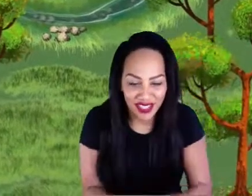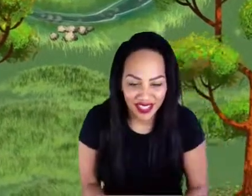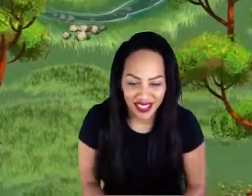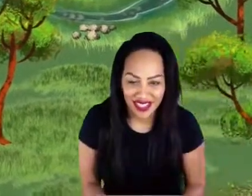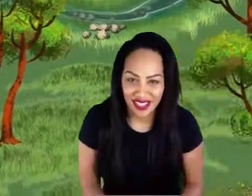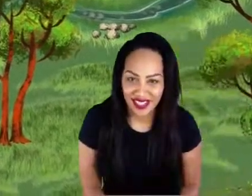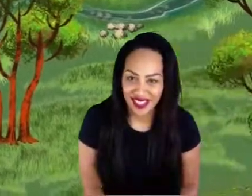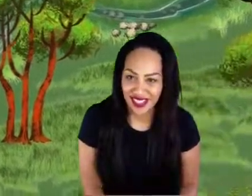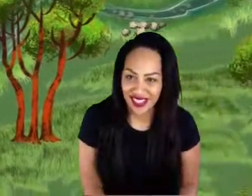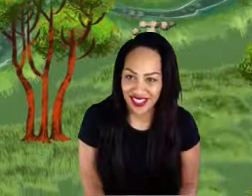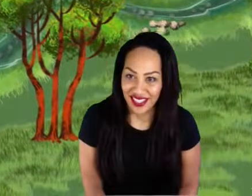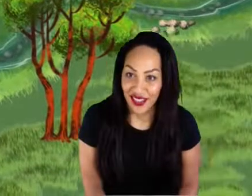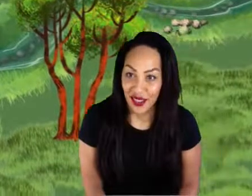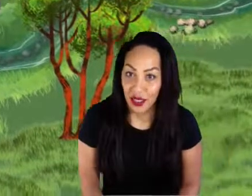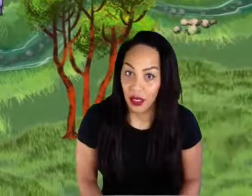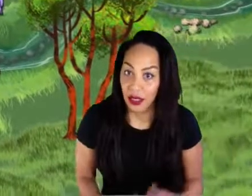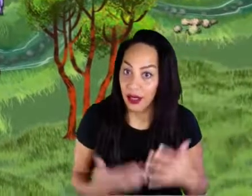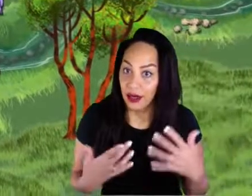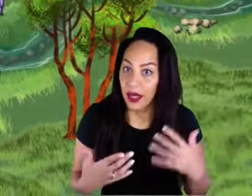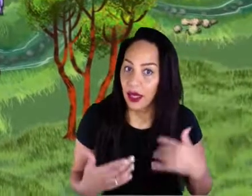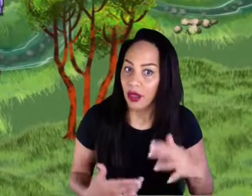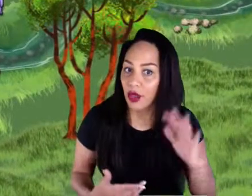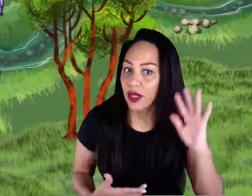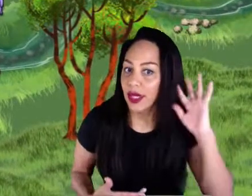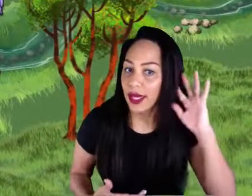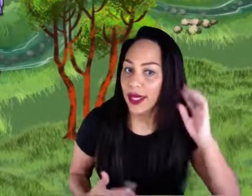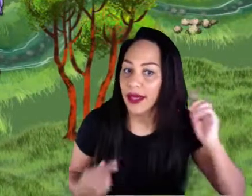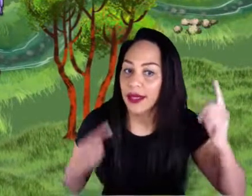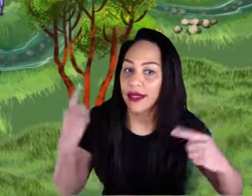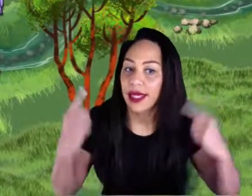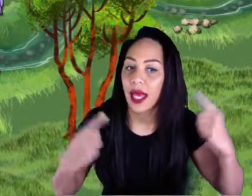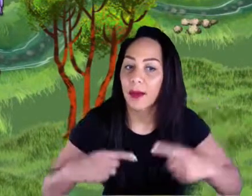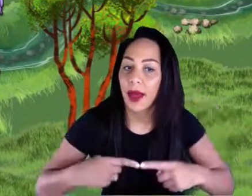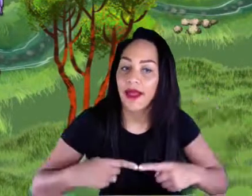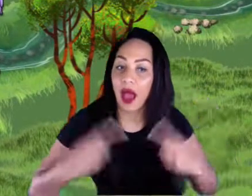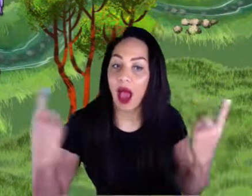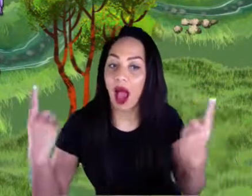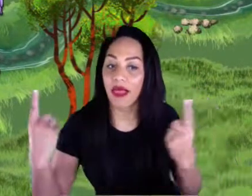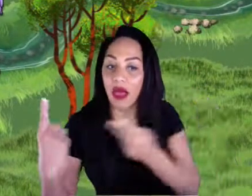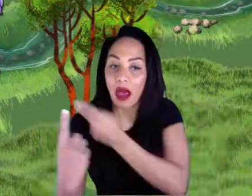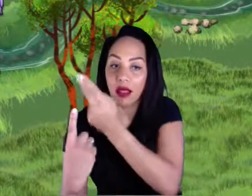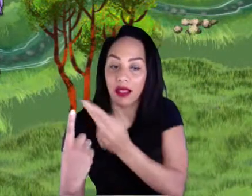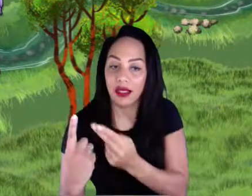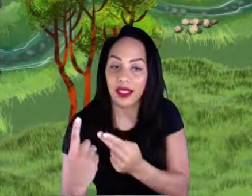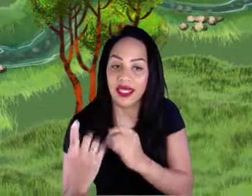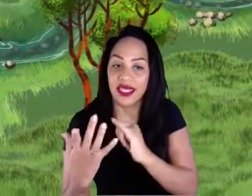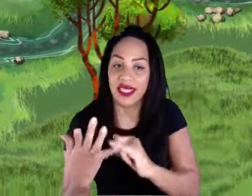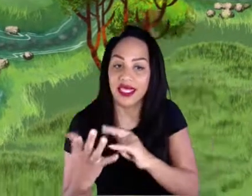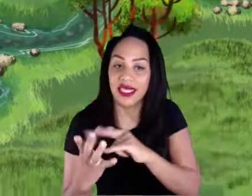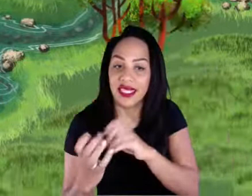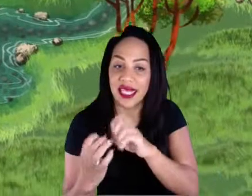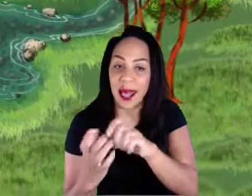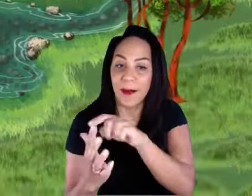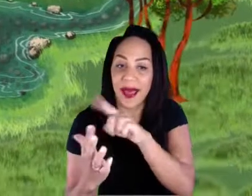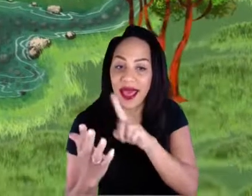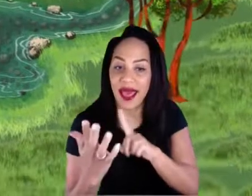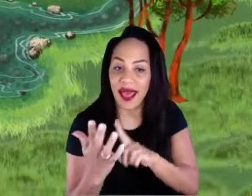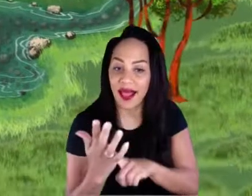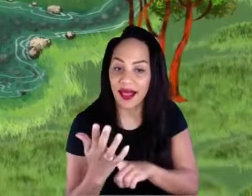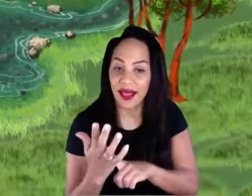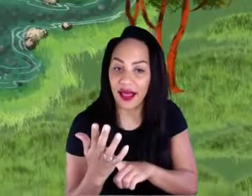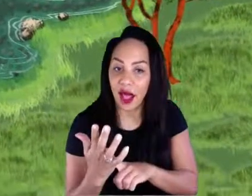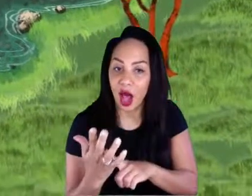So you're about to hear the sound by one of the other artists involved, which is Sabio, Sabio Janiac.